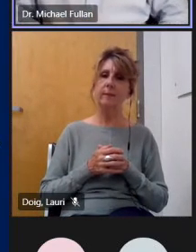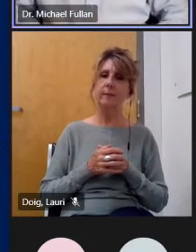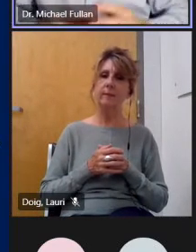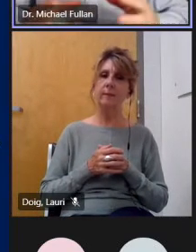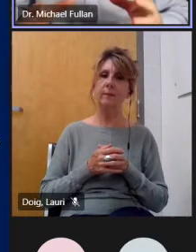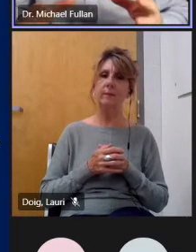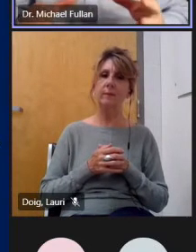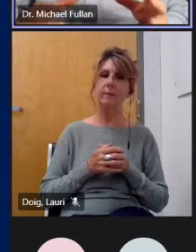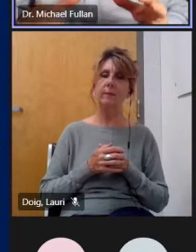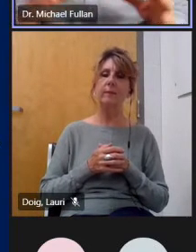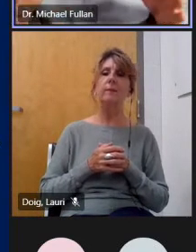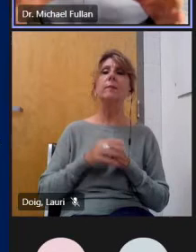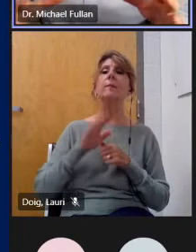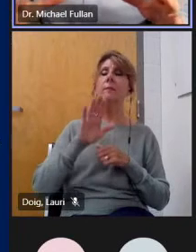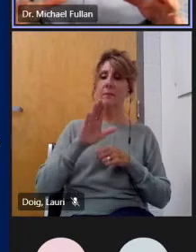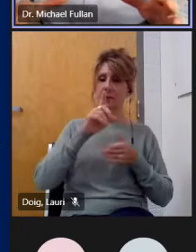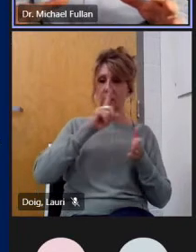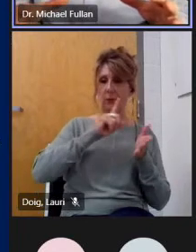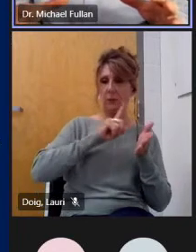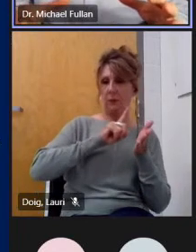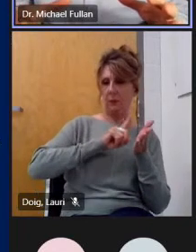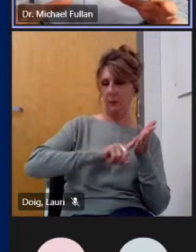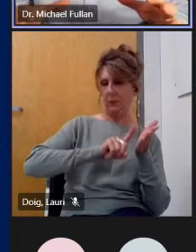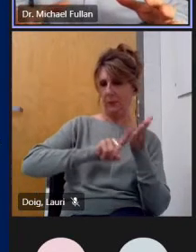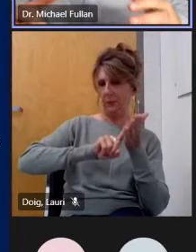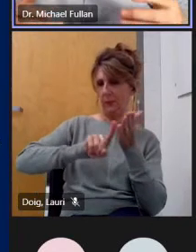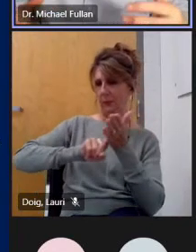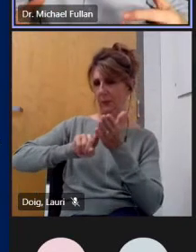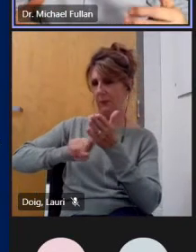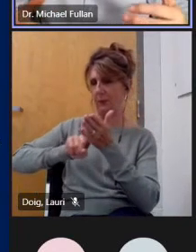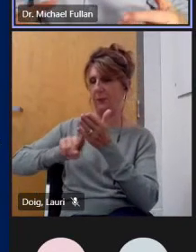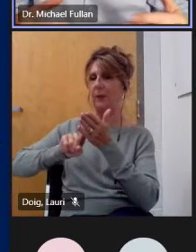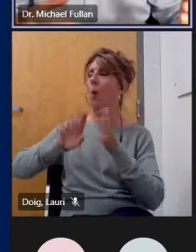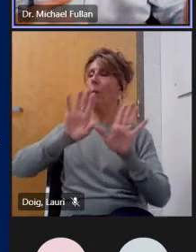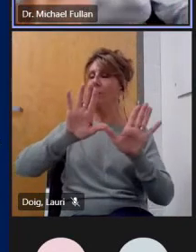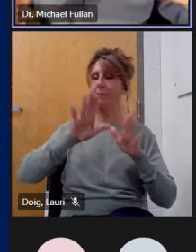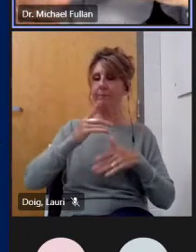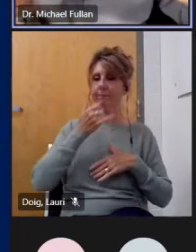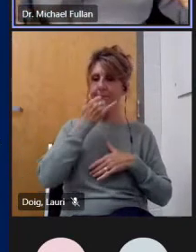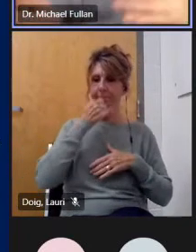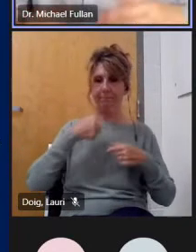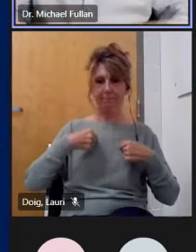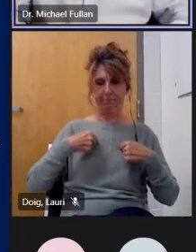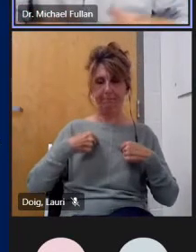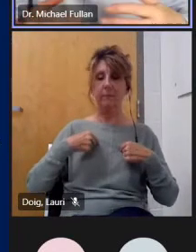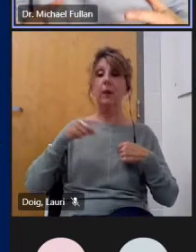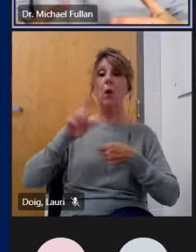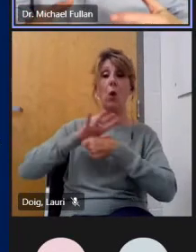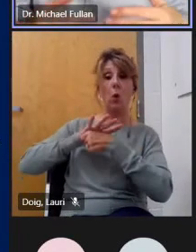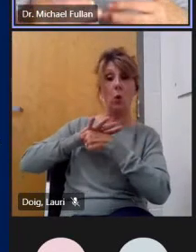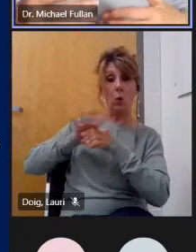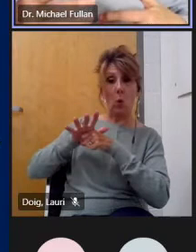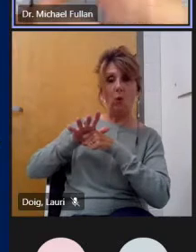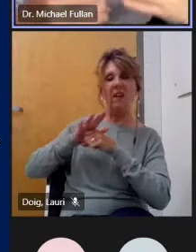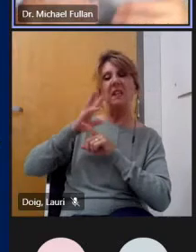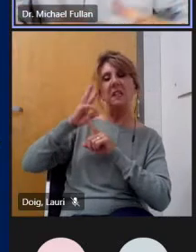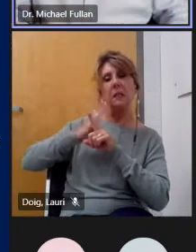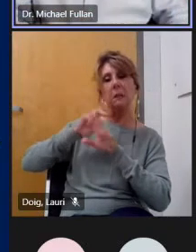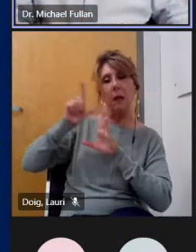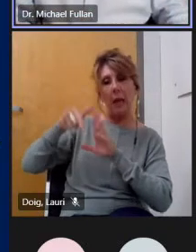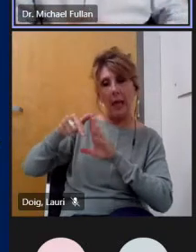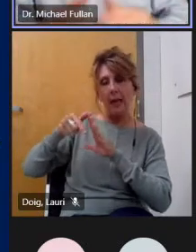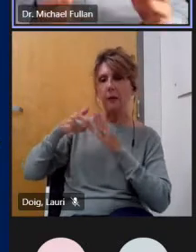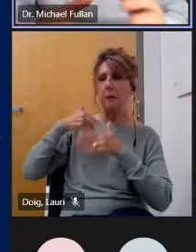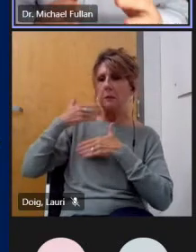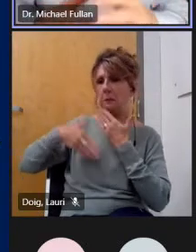after a few months about let's say six months of uh of covid we teamed up with microsoft and a couple of others that said how do we